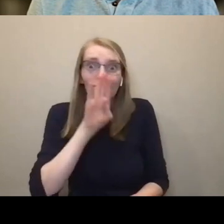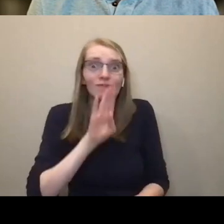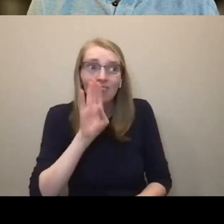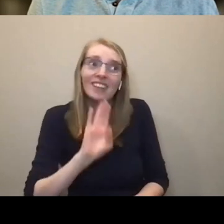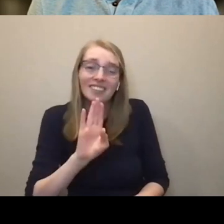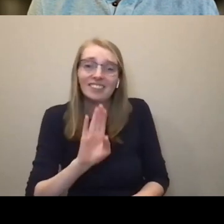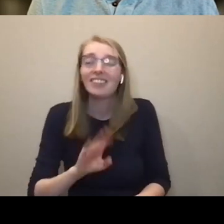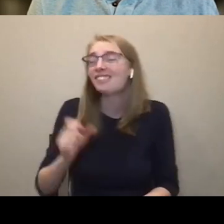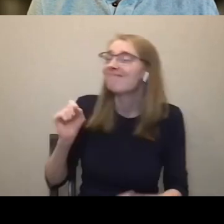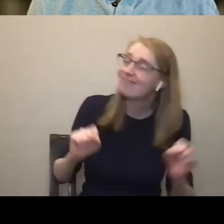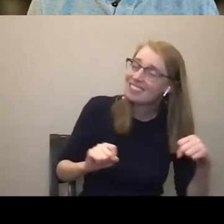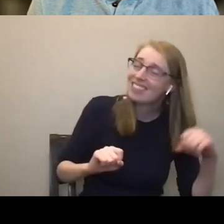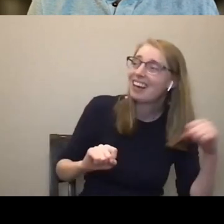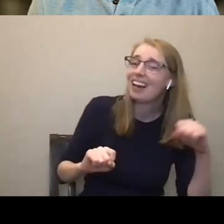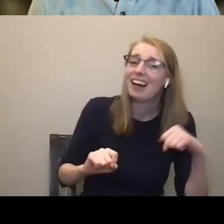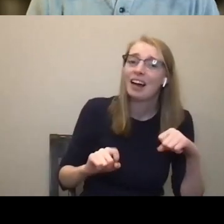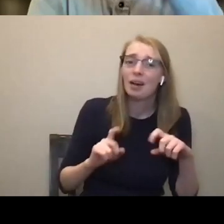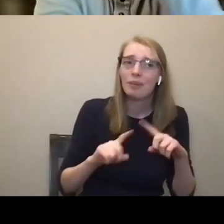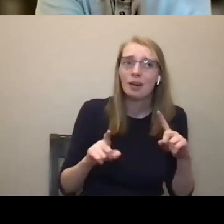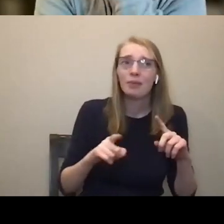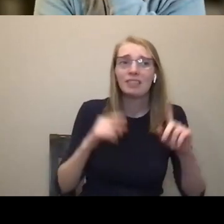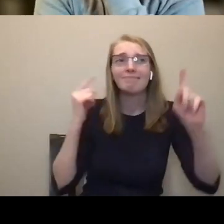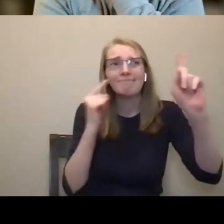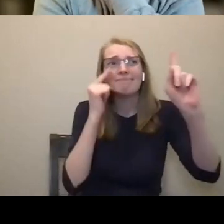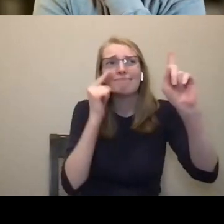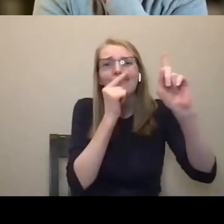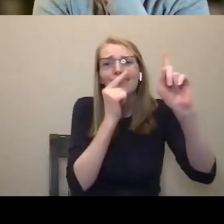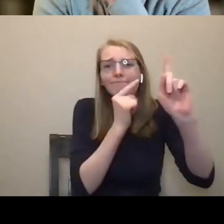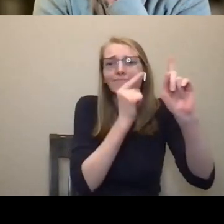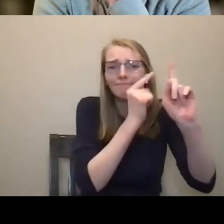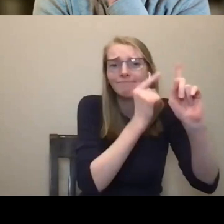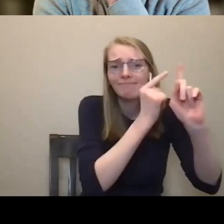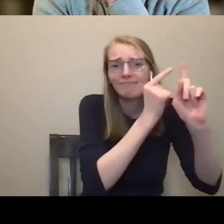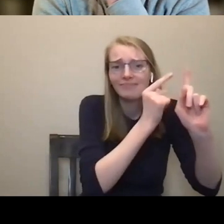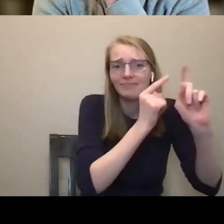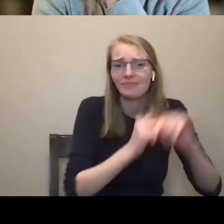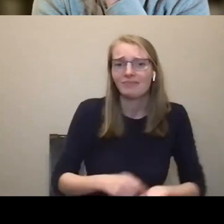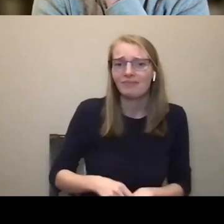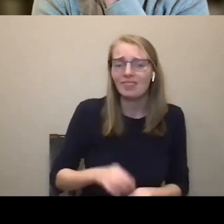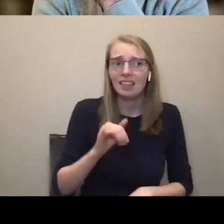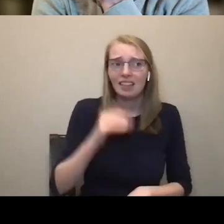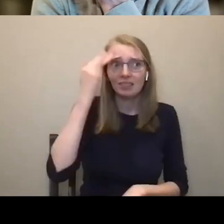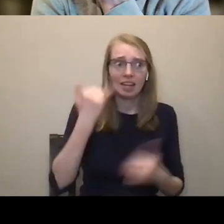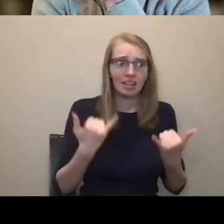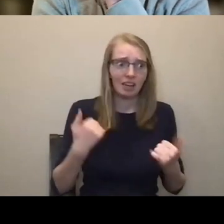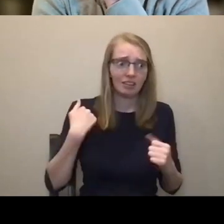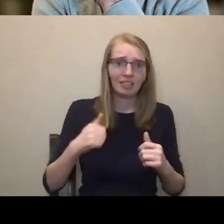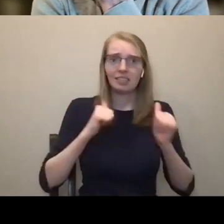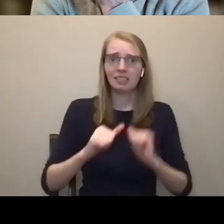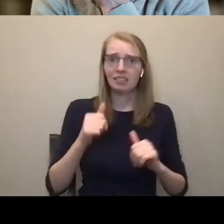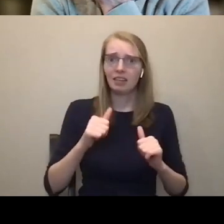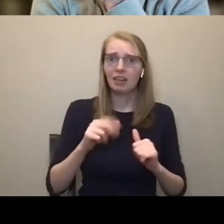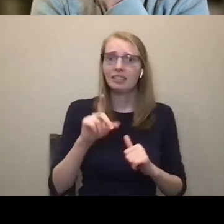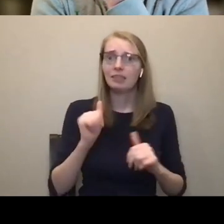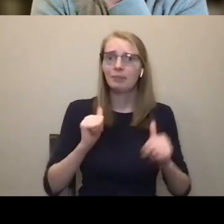there, you know, and, and the other thing is why, why we can do a practice focused disability theater symposium now is because we don't have to talk about